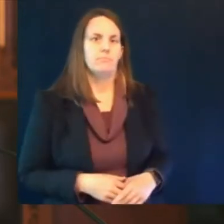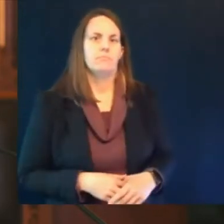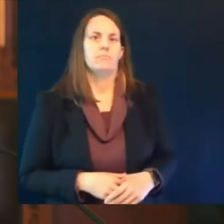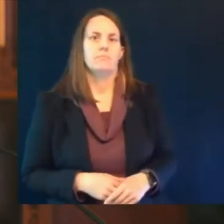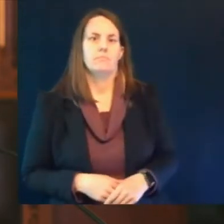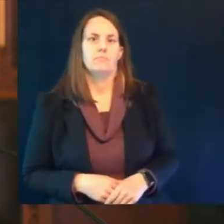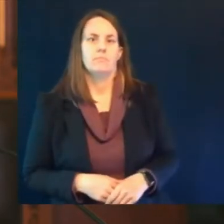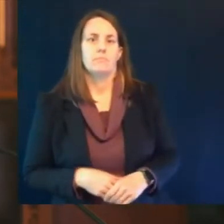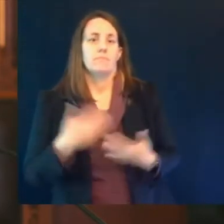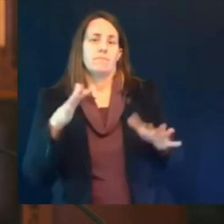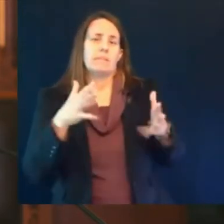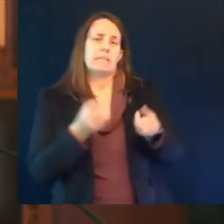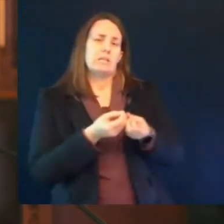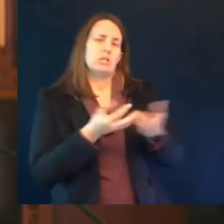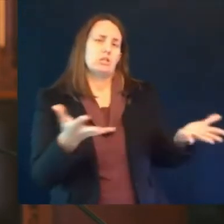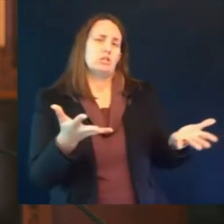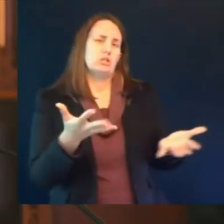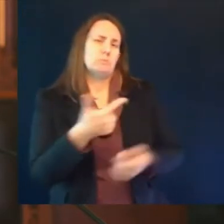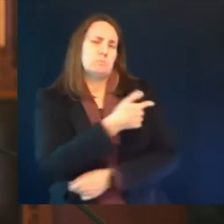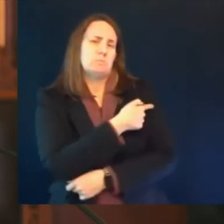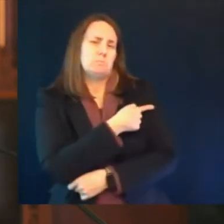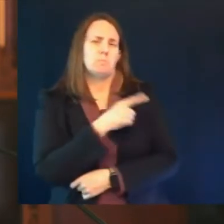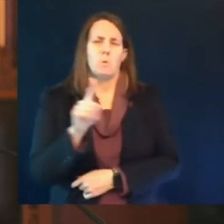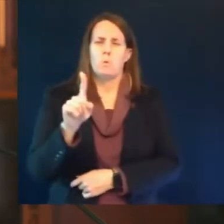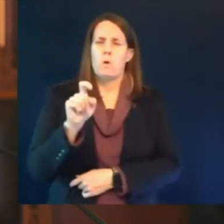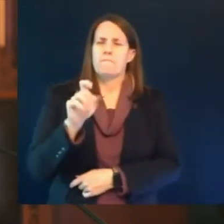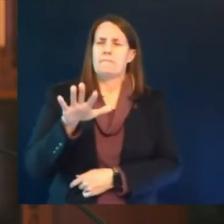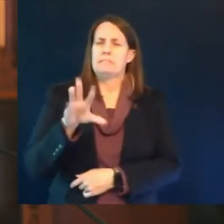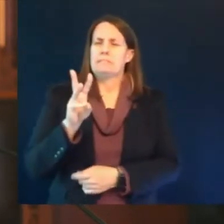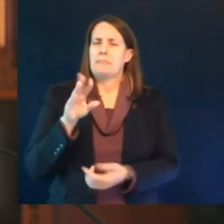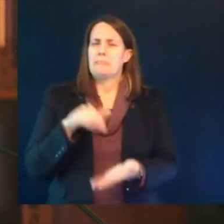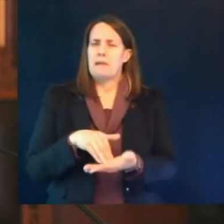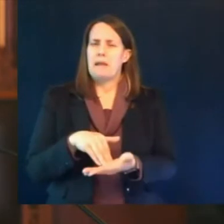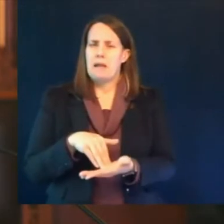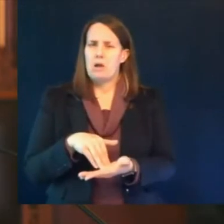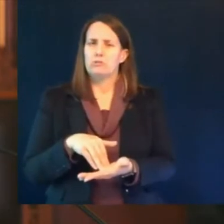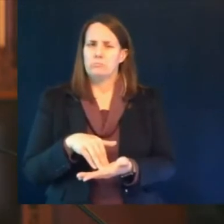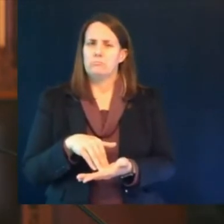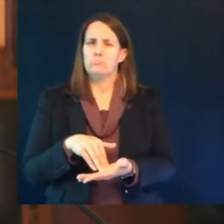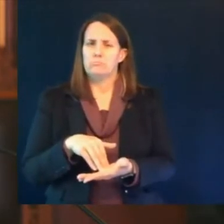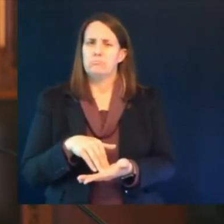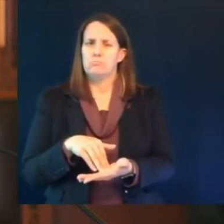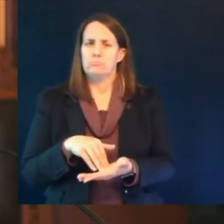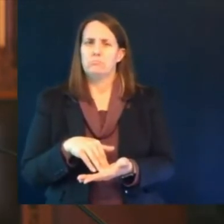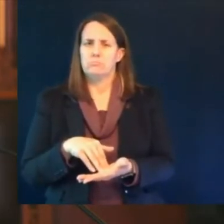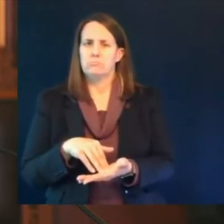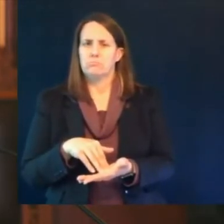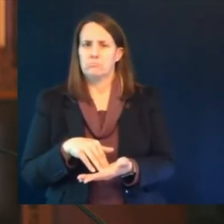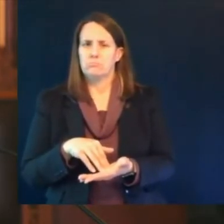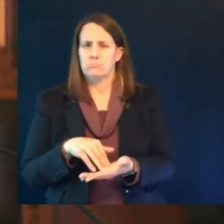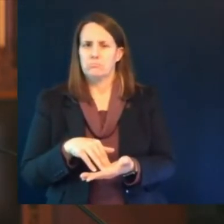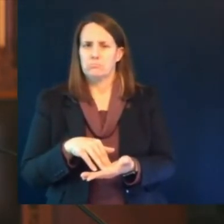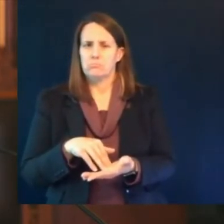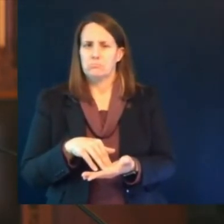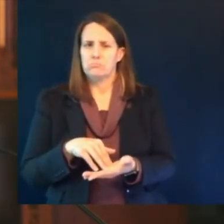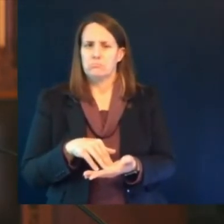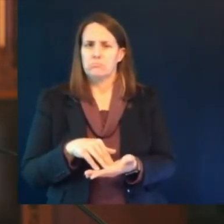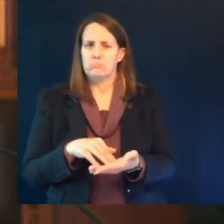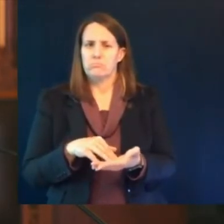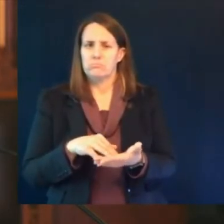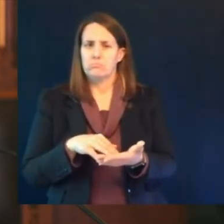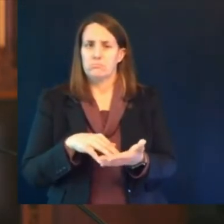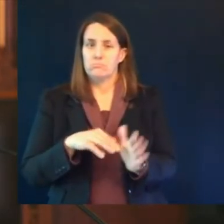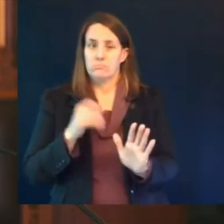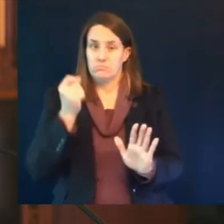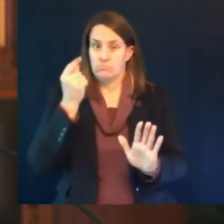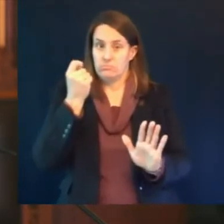um we were uh we ordered about 10 000 doses of johnson and johnson vaccine last week